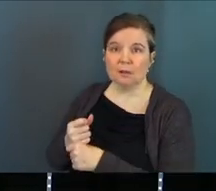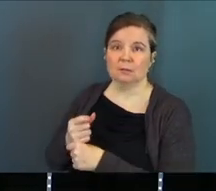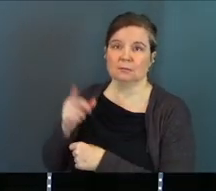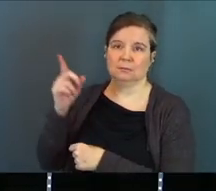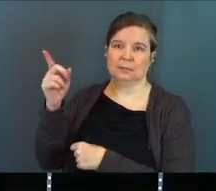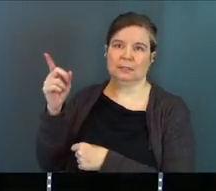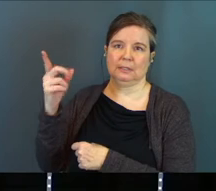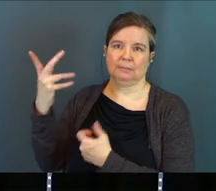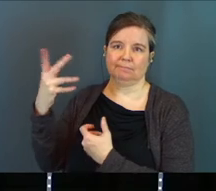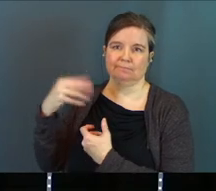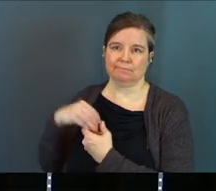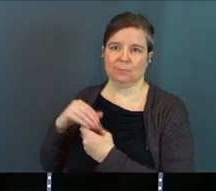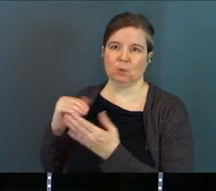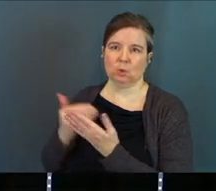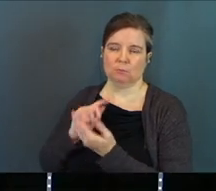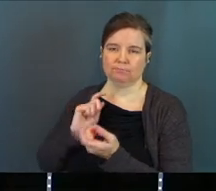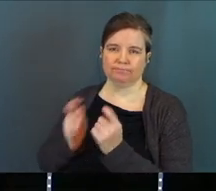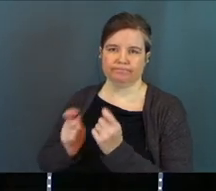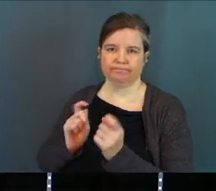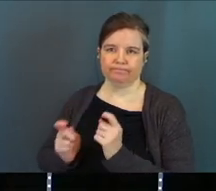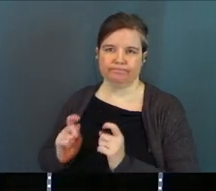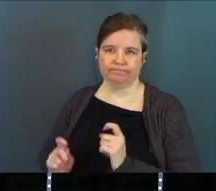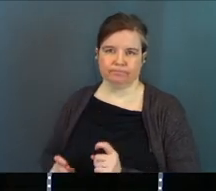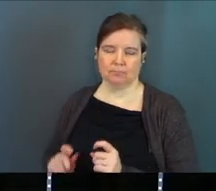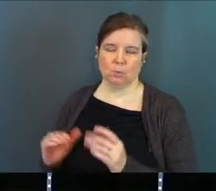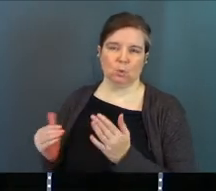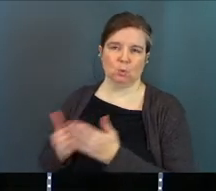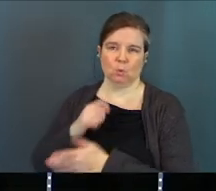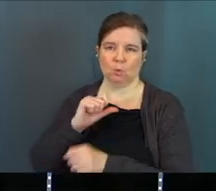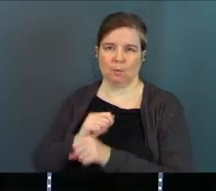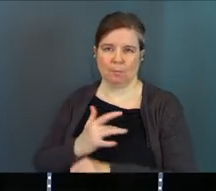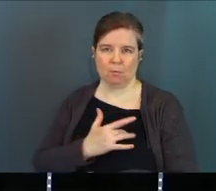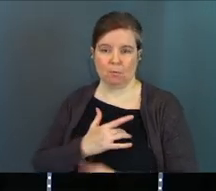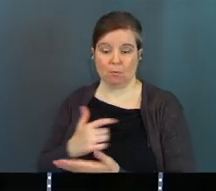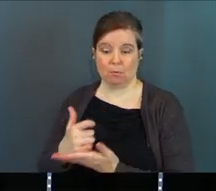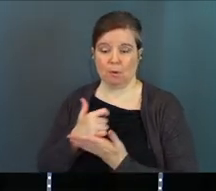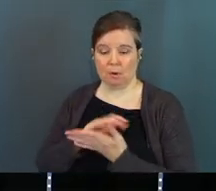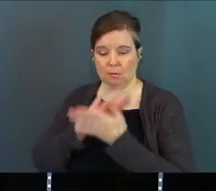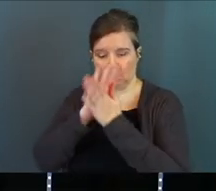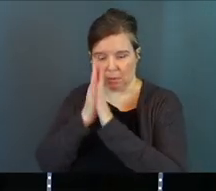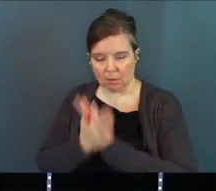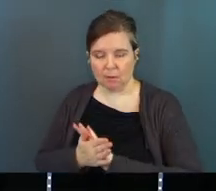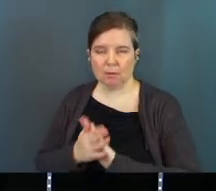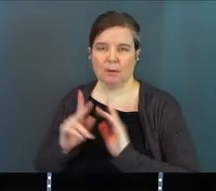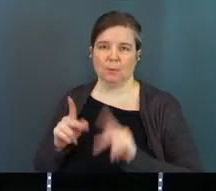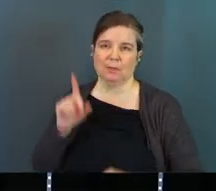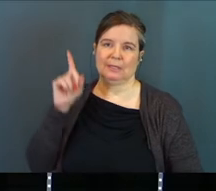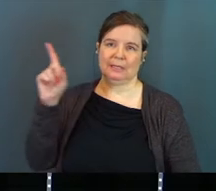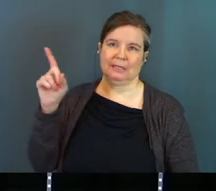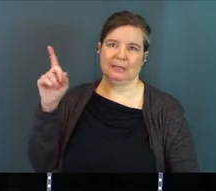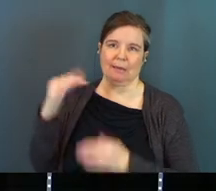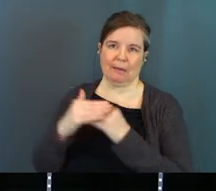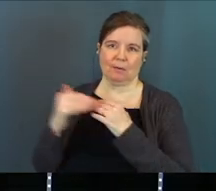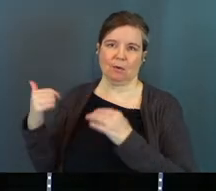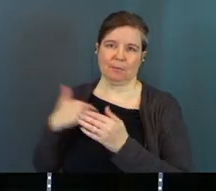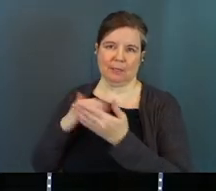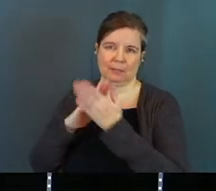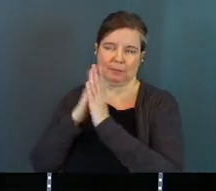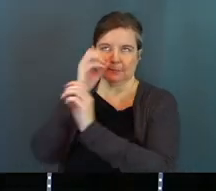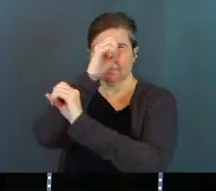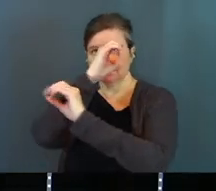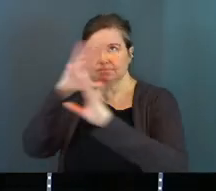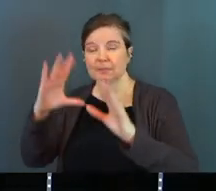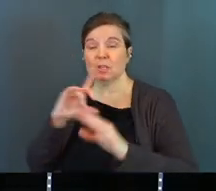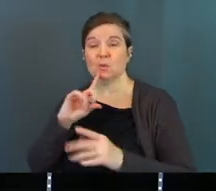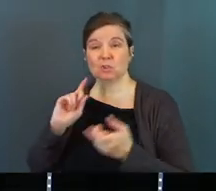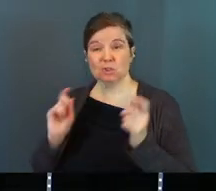that He was going to make things new, that He was going to come in and begin a new work in my heart to help me become the person that He had called me to be, that